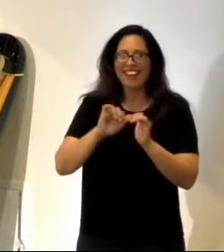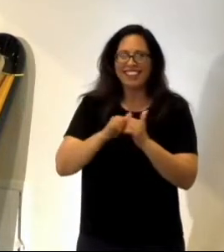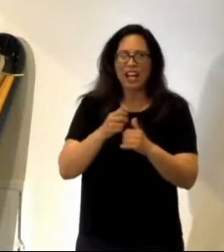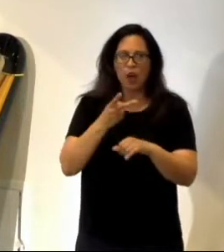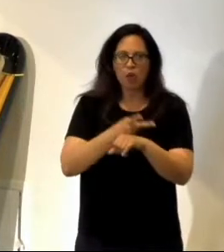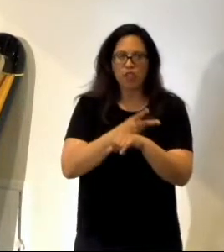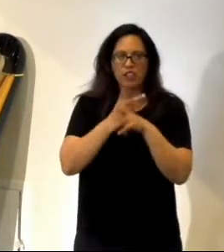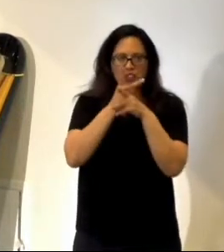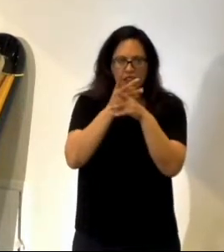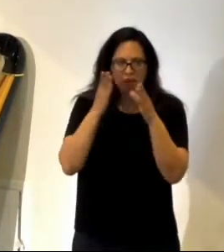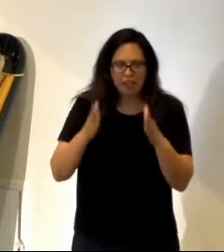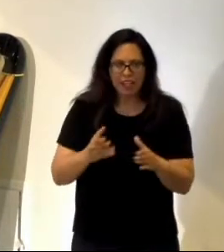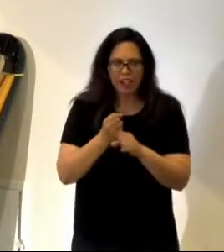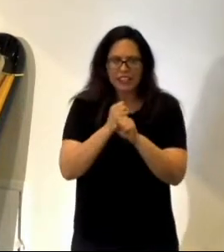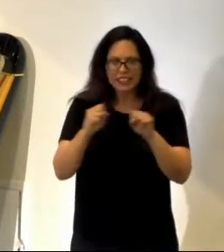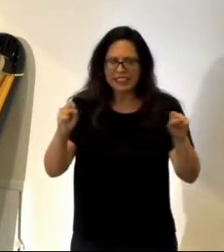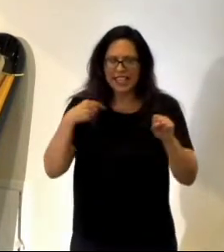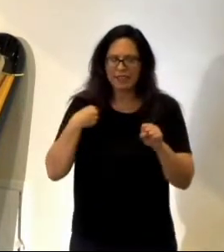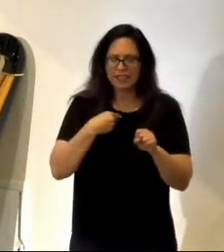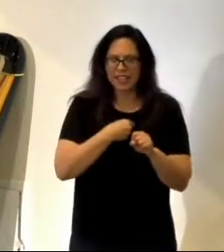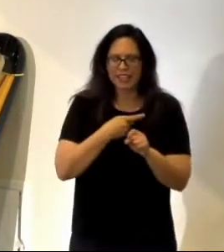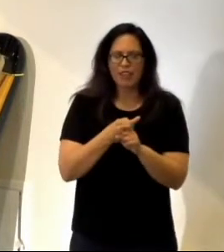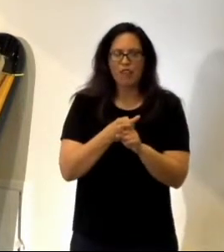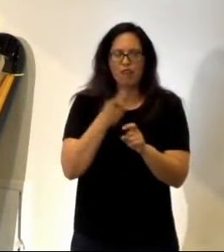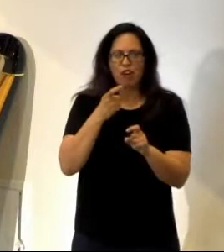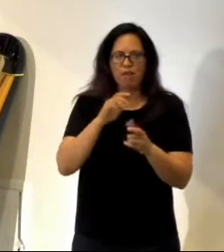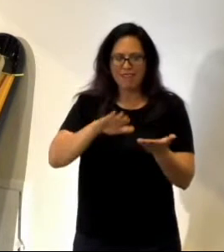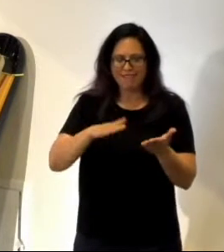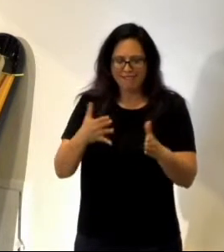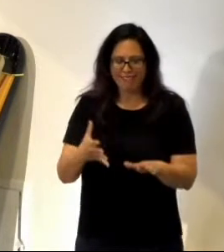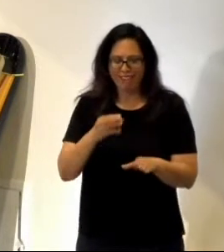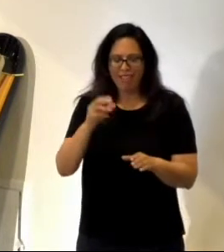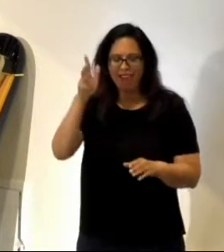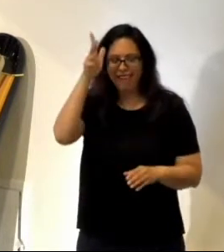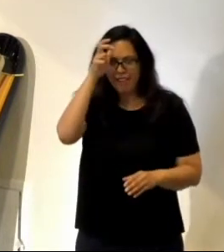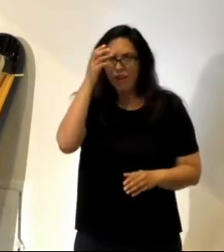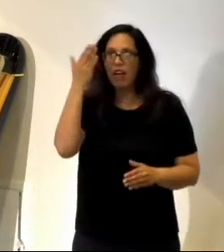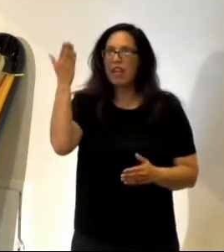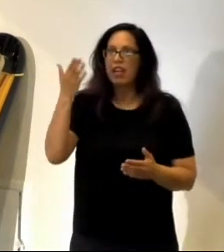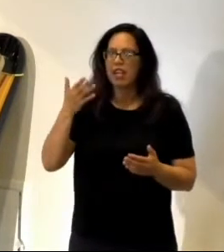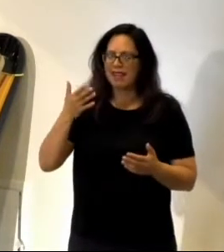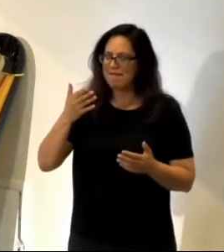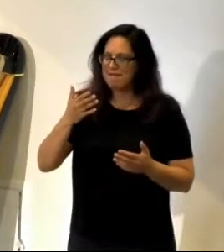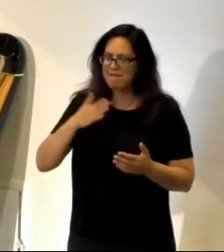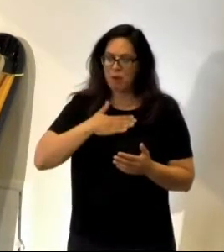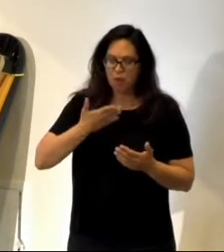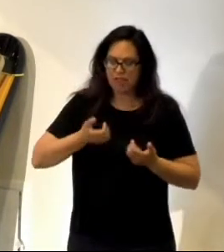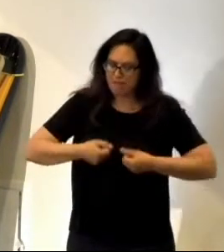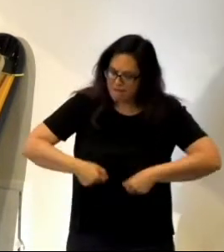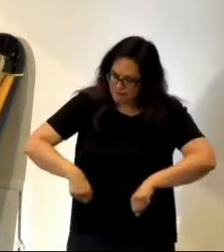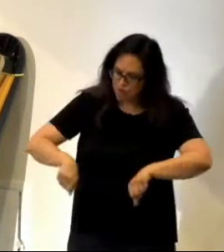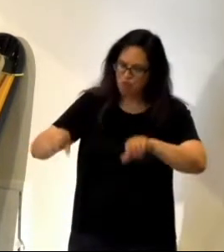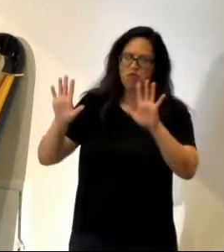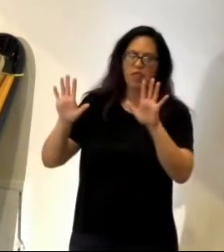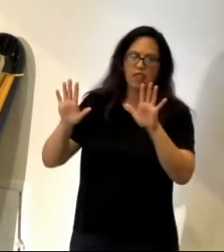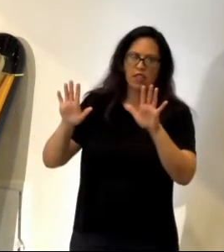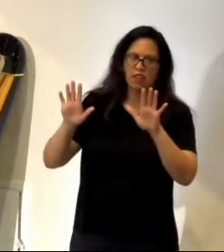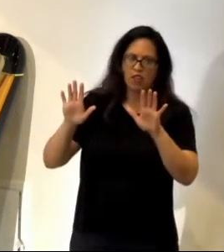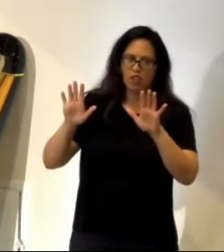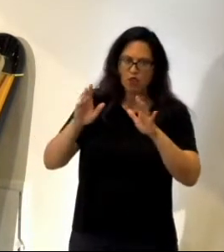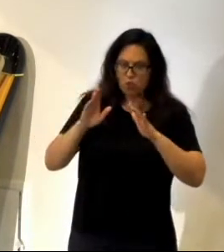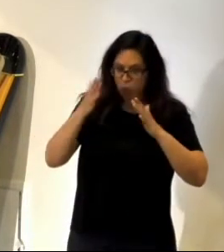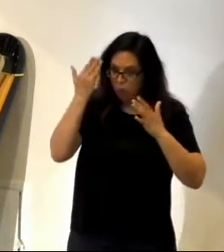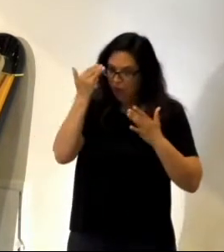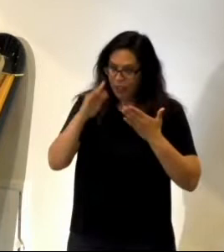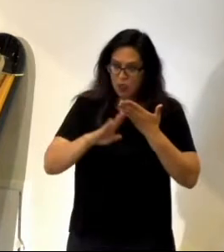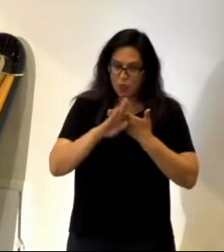saves us from death and evil. He laid it all down to protect the flock. He lays